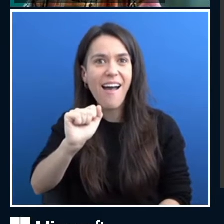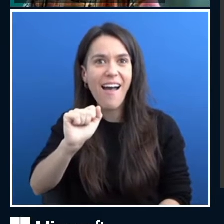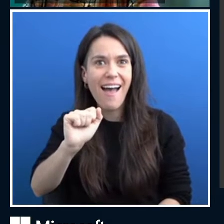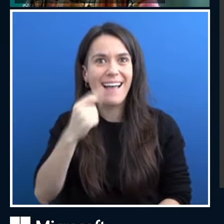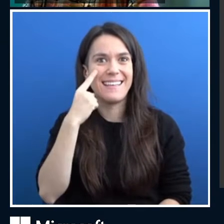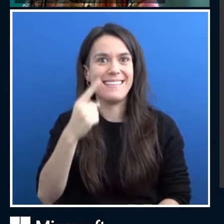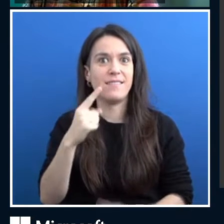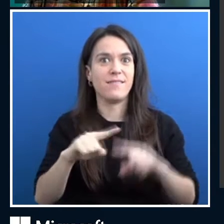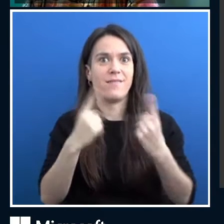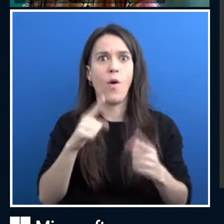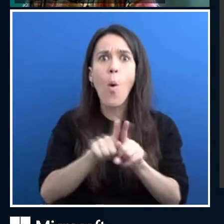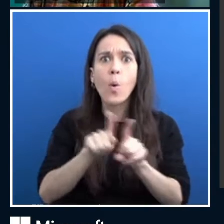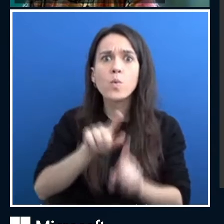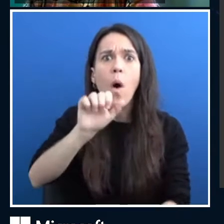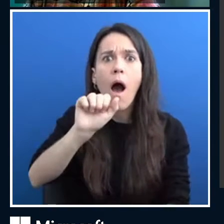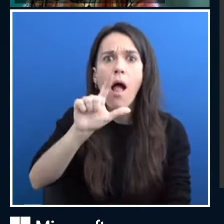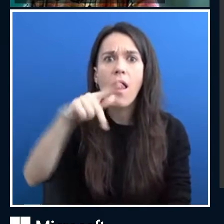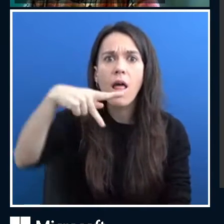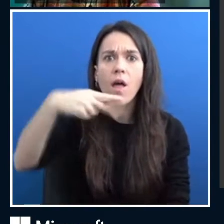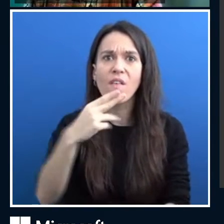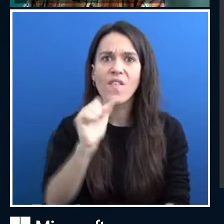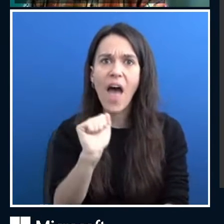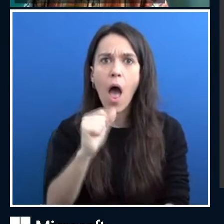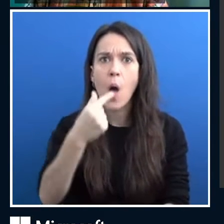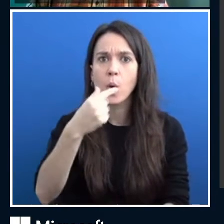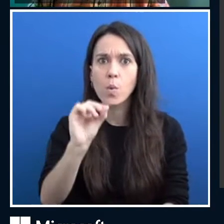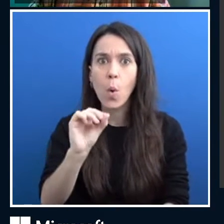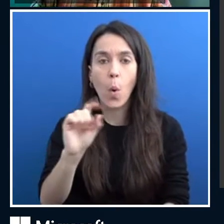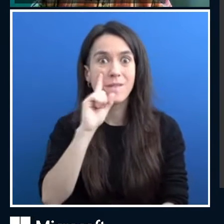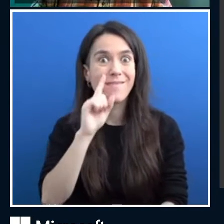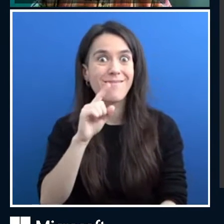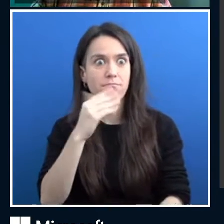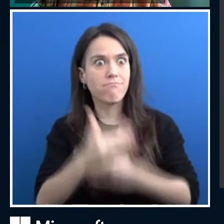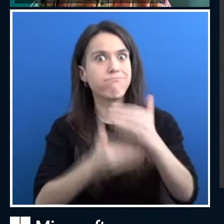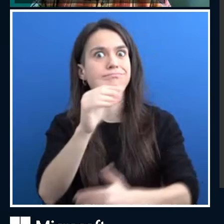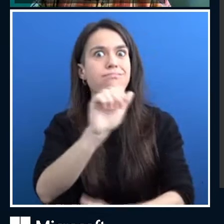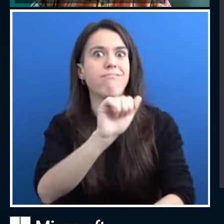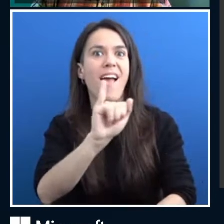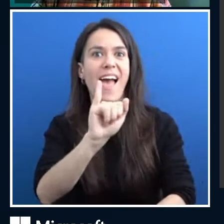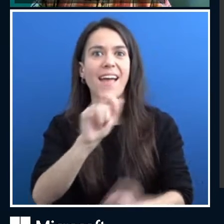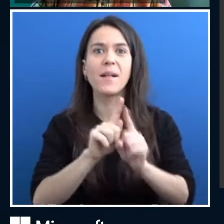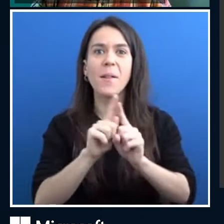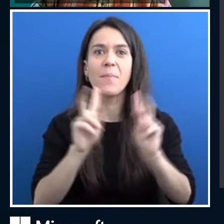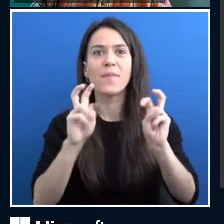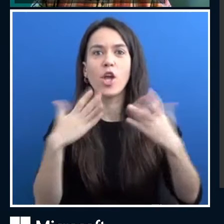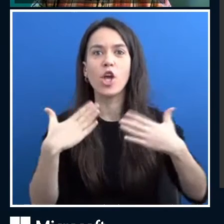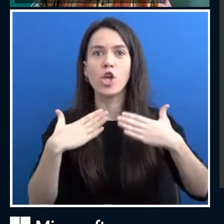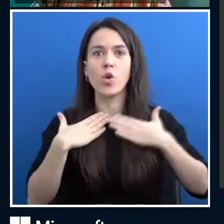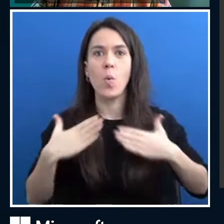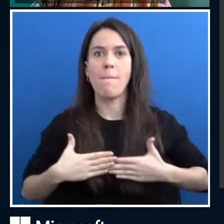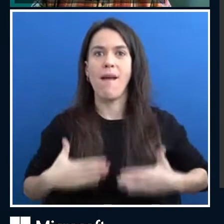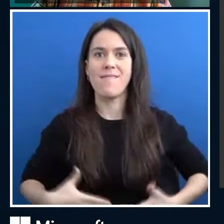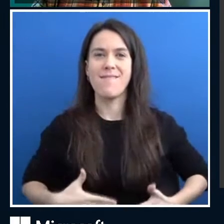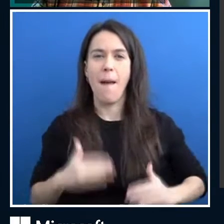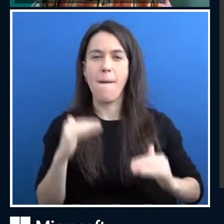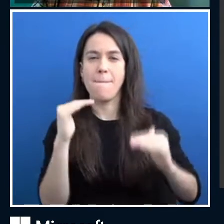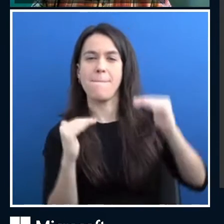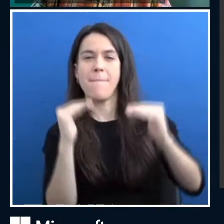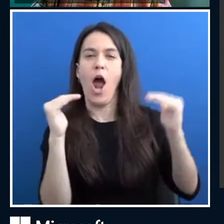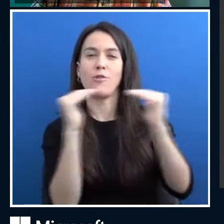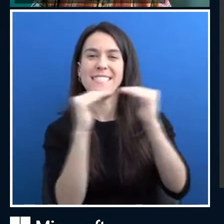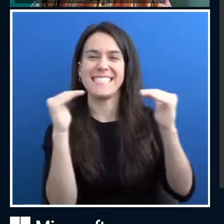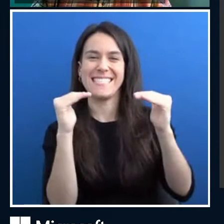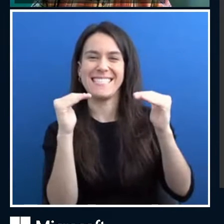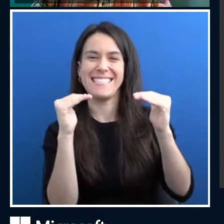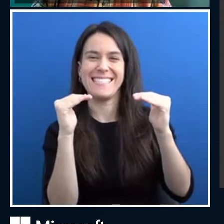sort of push in the right direction in AI. We also got to human parity. Now, keep this one in mind. Human parity does